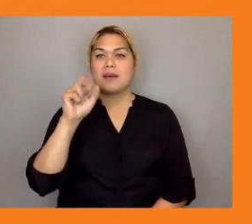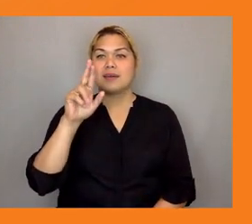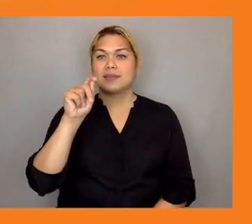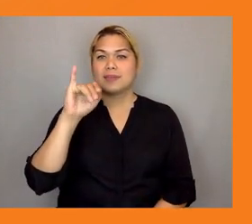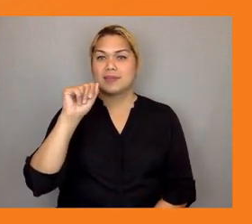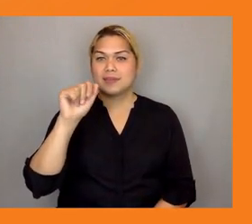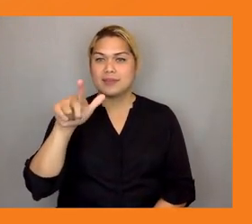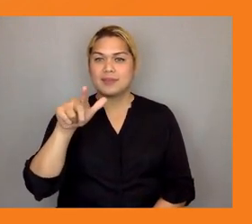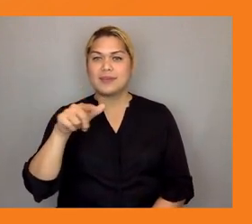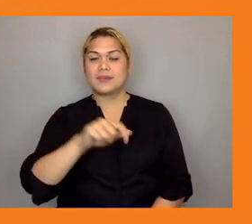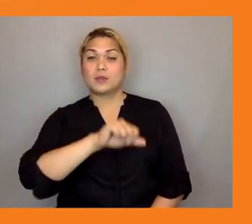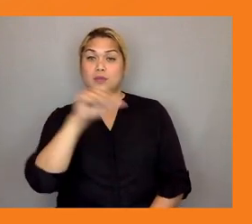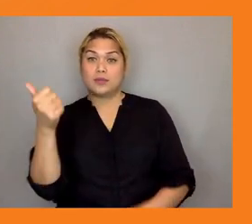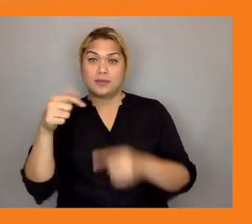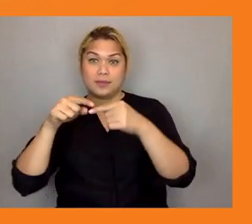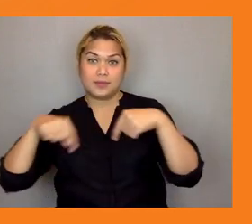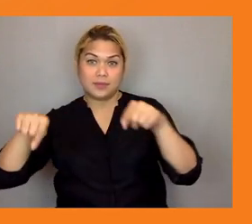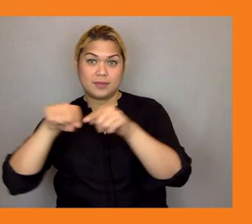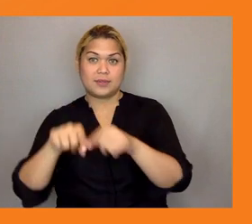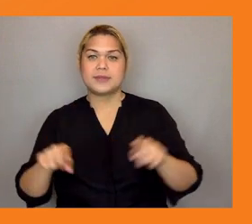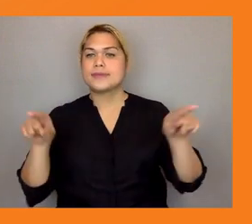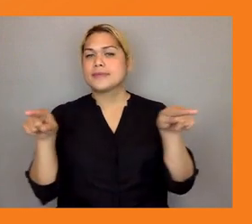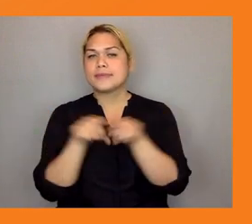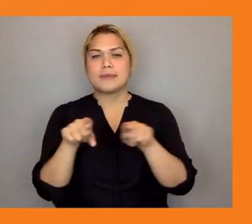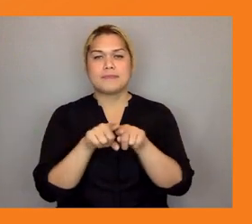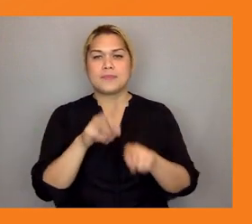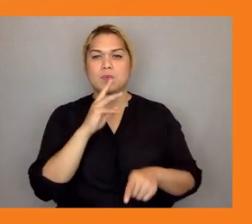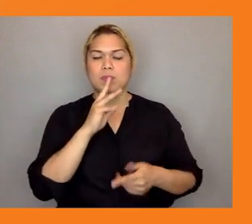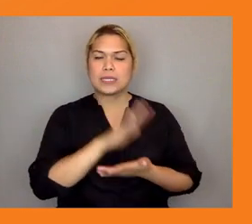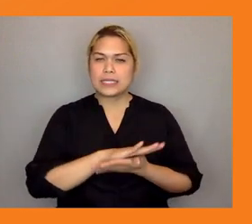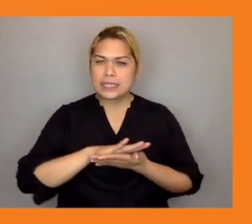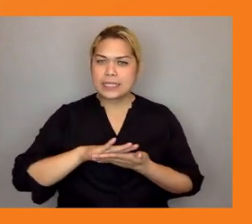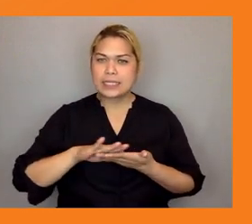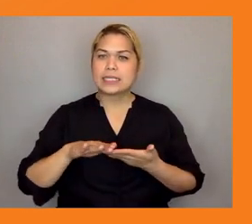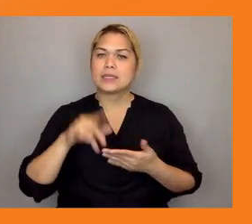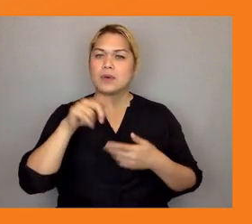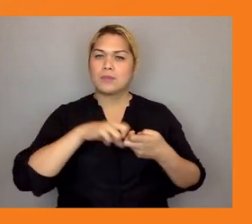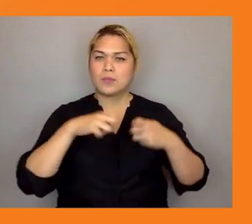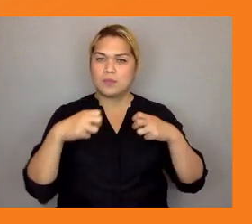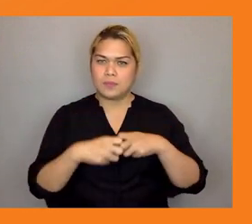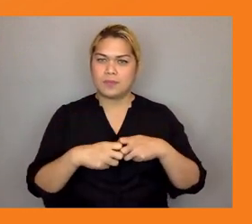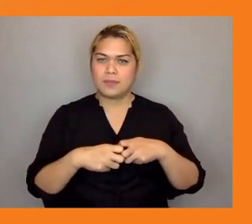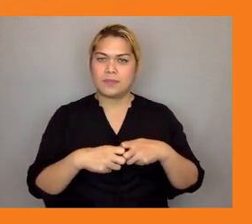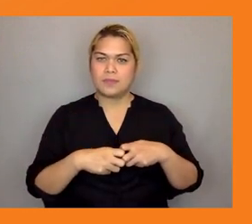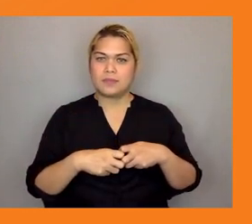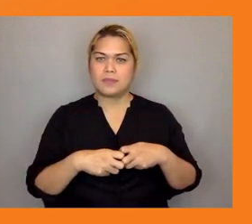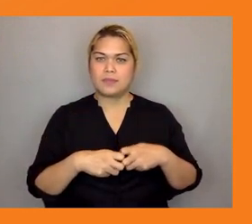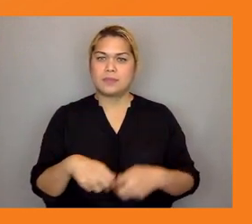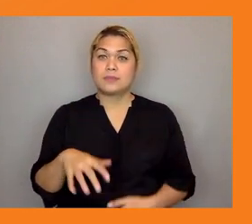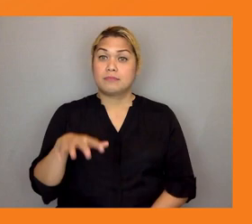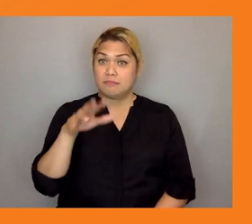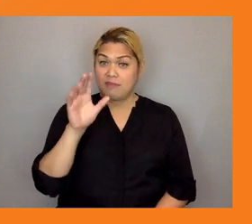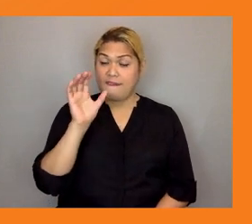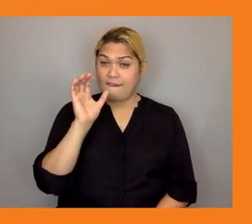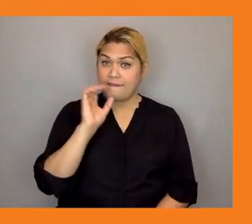issues uh so people in marshall islands especially the young people so this is the cool thing um so the high school students